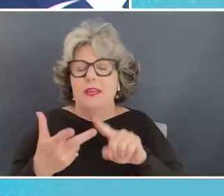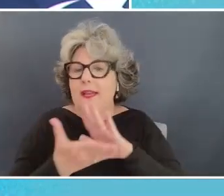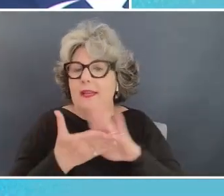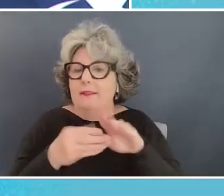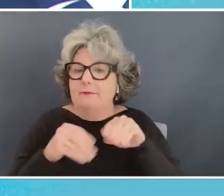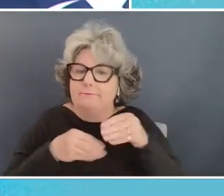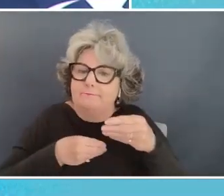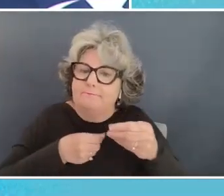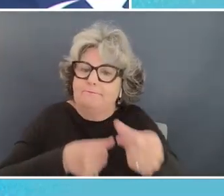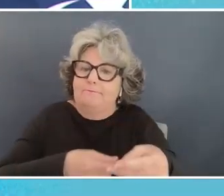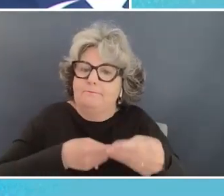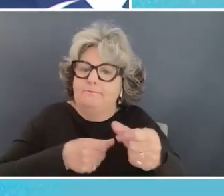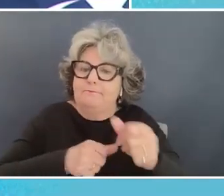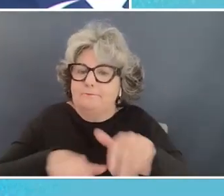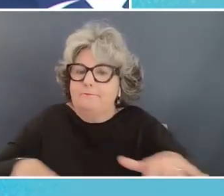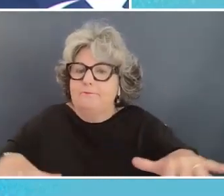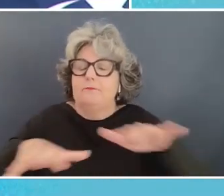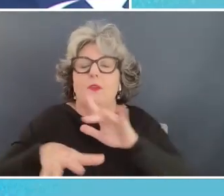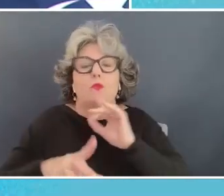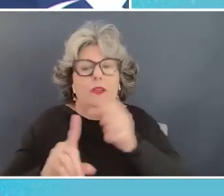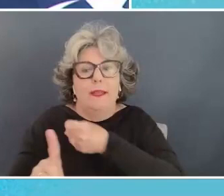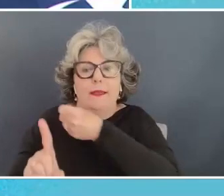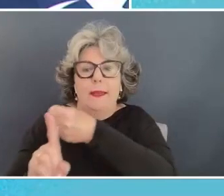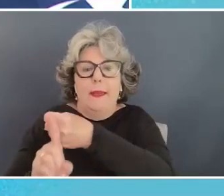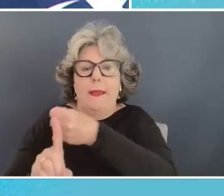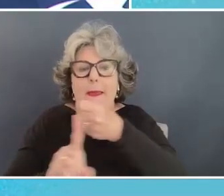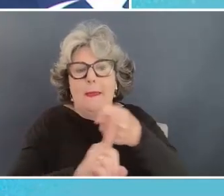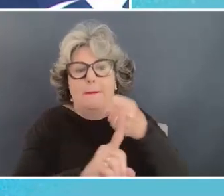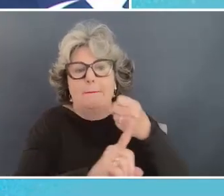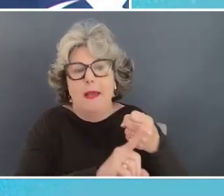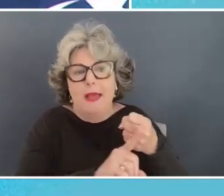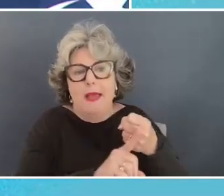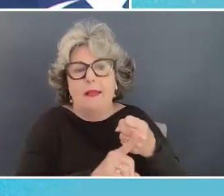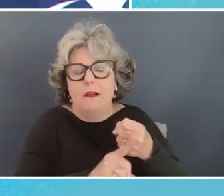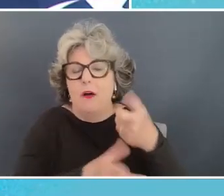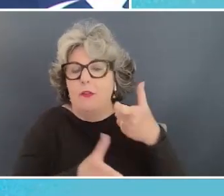has had really significant impacts on the cost of living